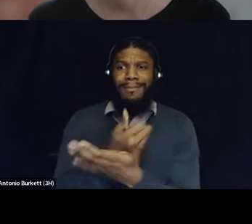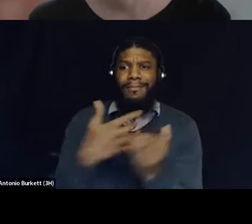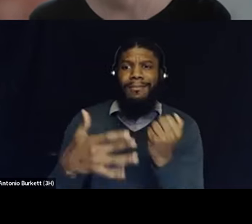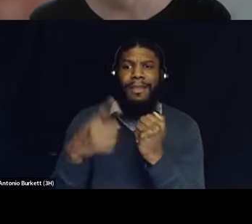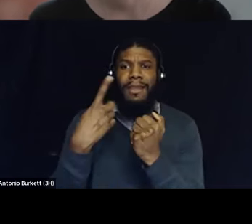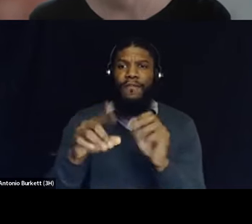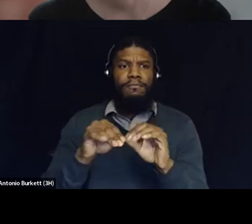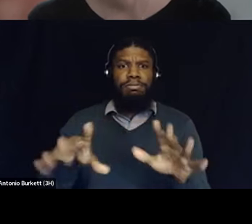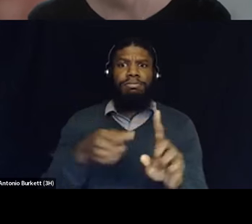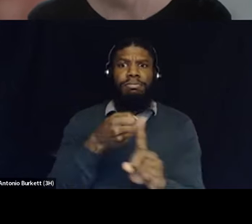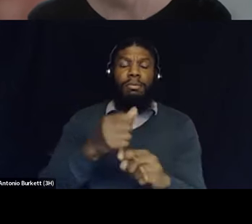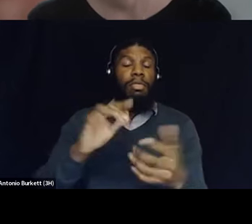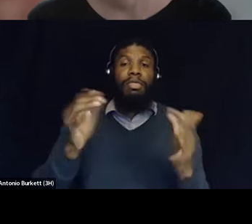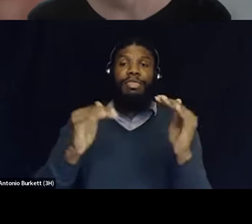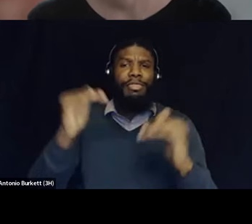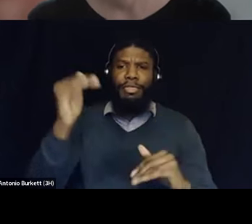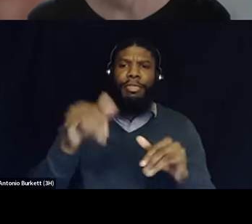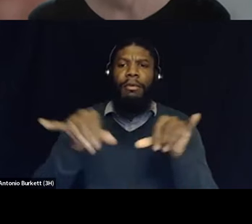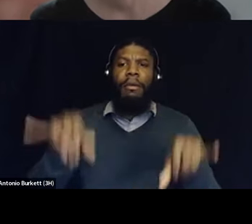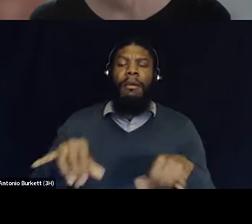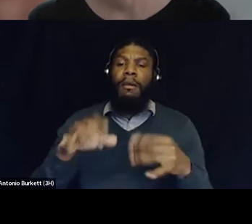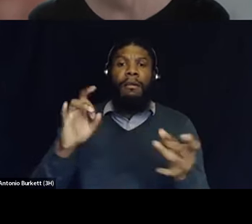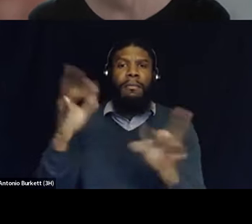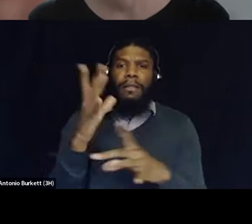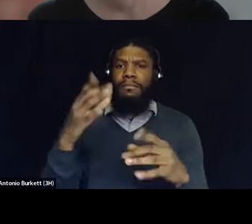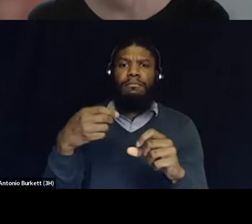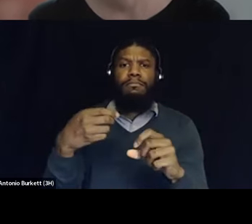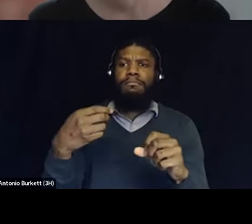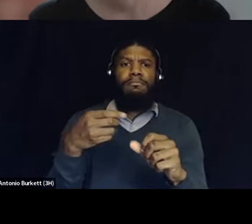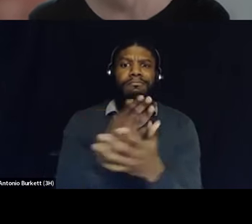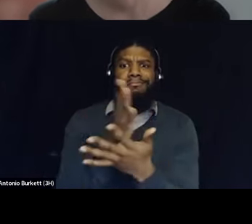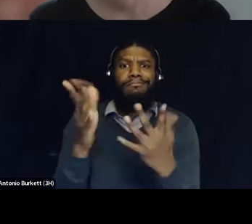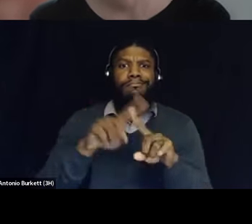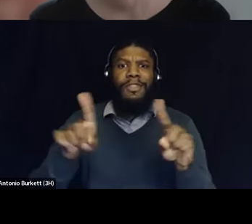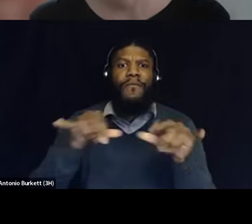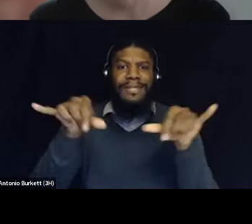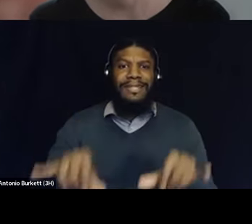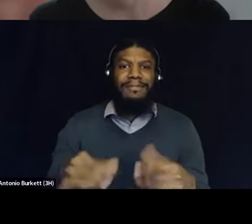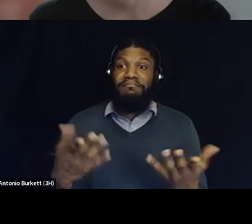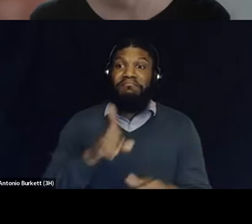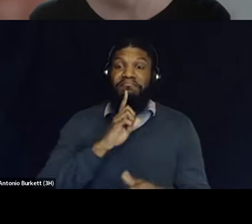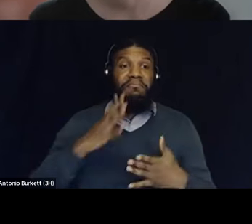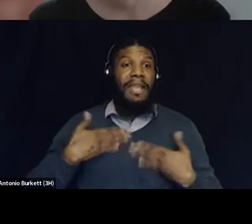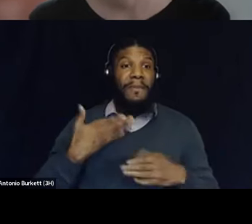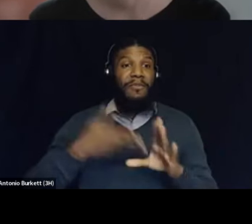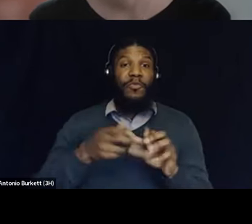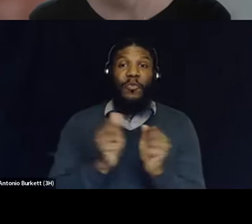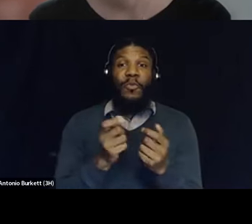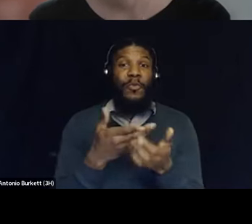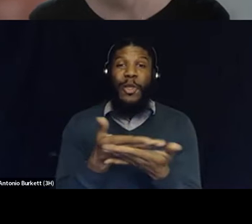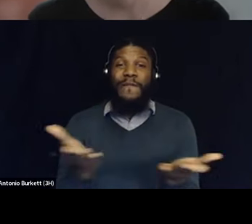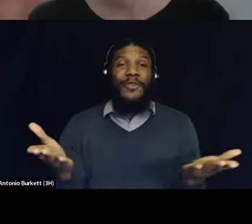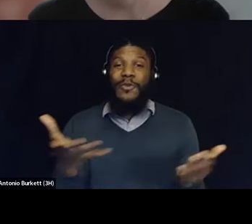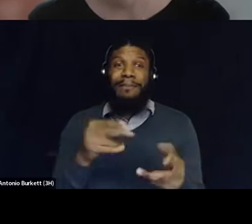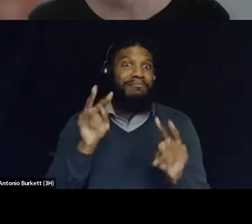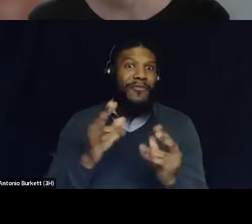like, contribute to and exacerbate structural violence across these different systems. And yeah, I'm happy to be here today with all of you and